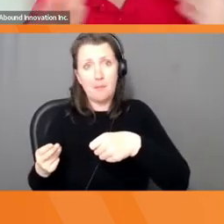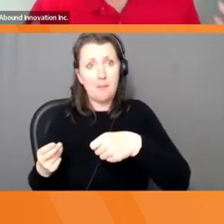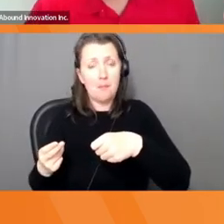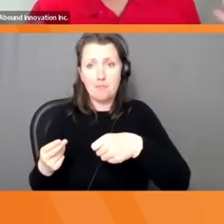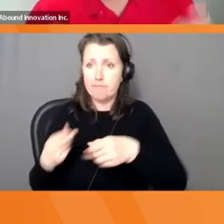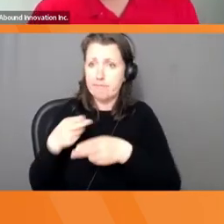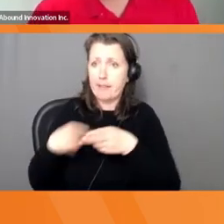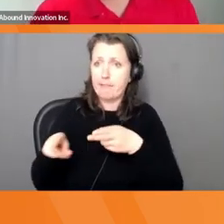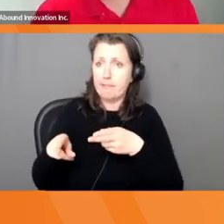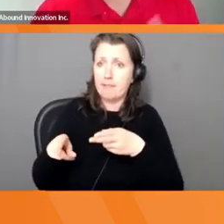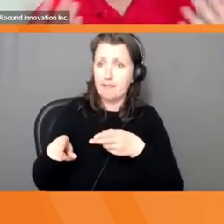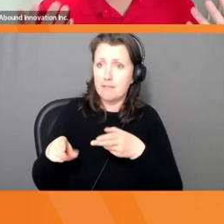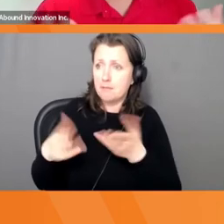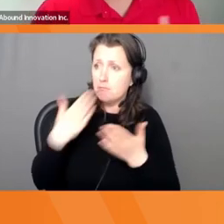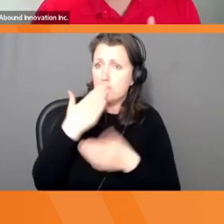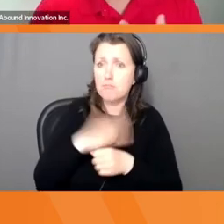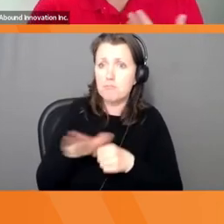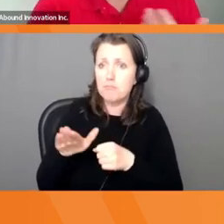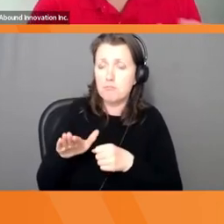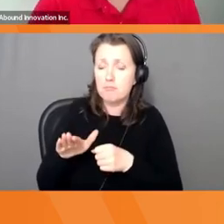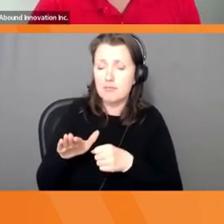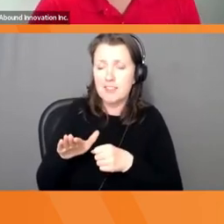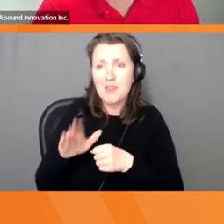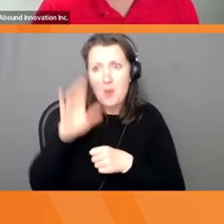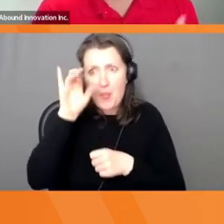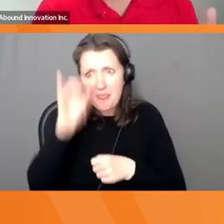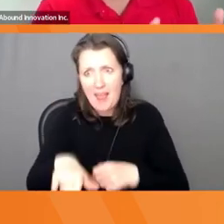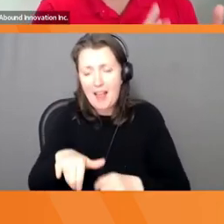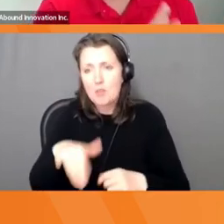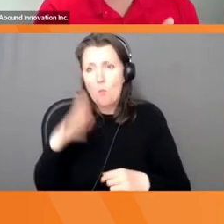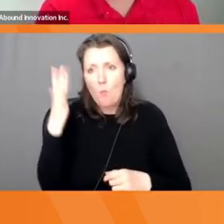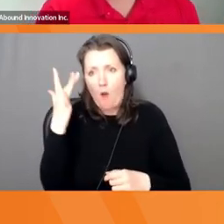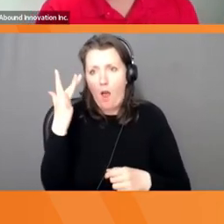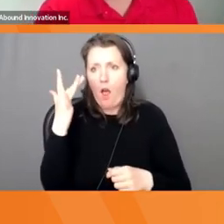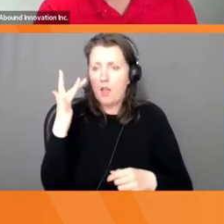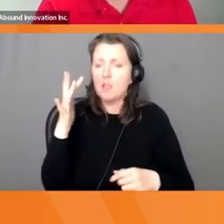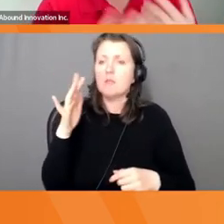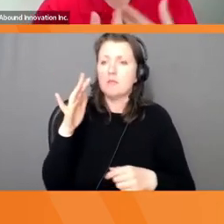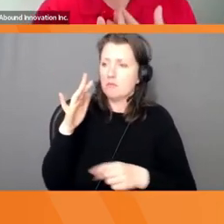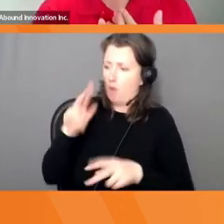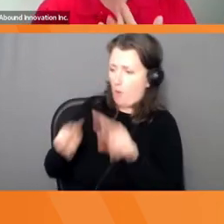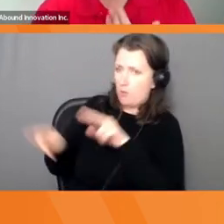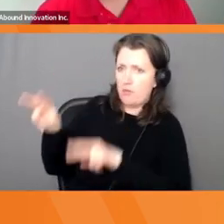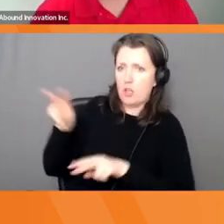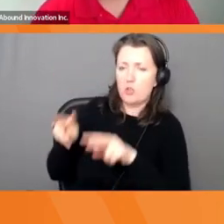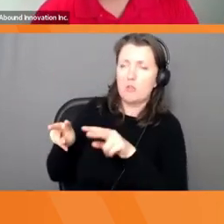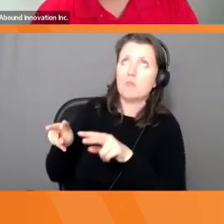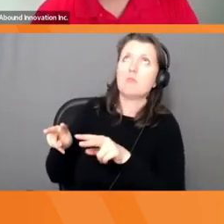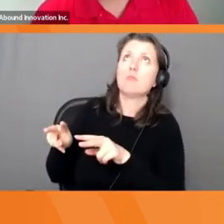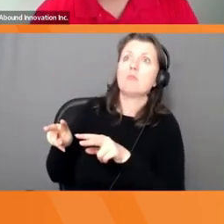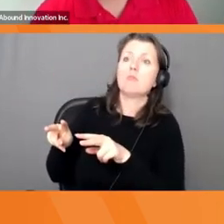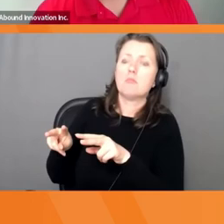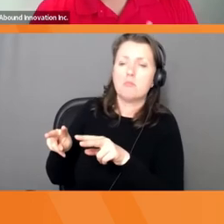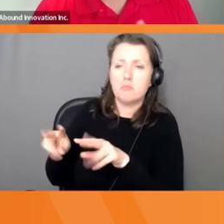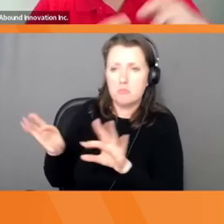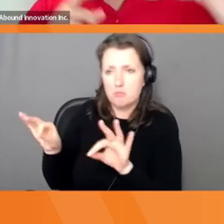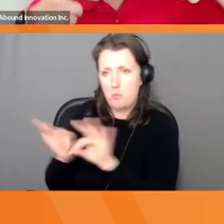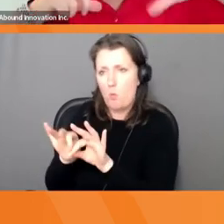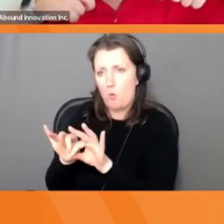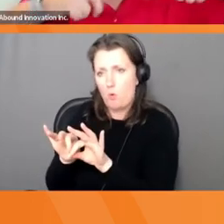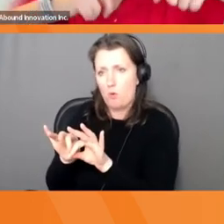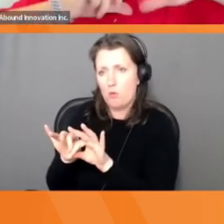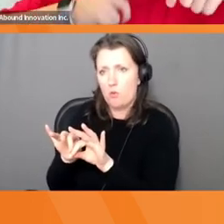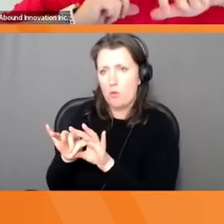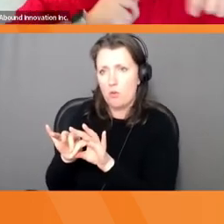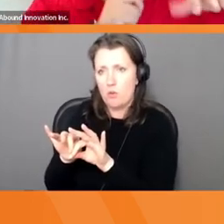sometimes people just kind of, you know, they might not even see the problem. this is called an adaptation. Sometimes when we have problems in our life, we have